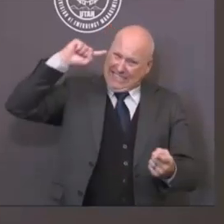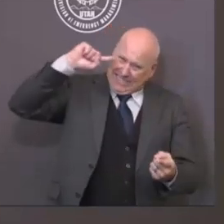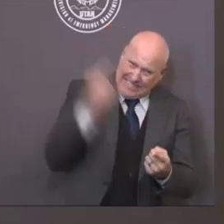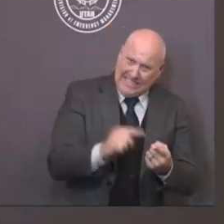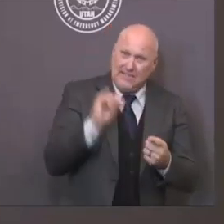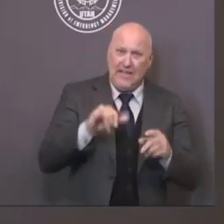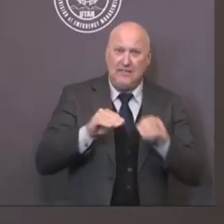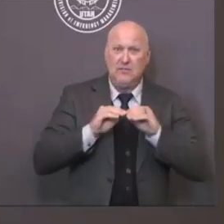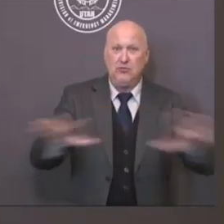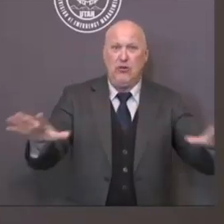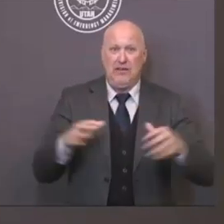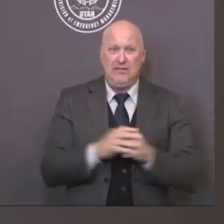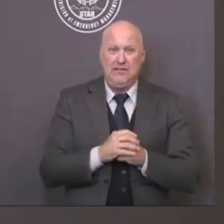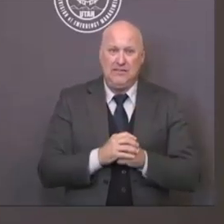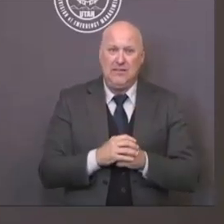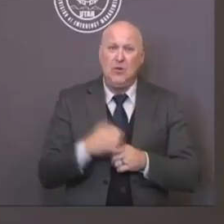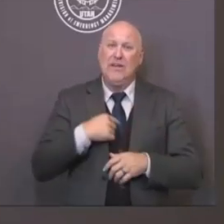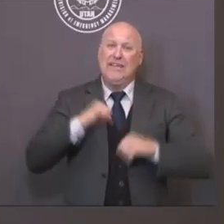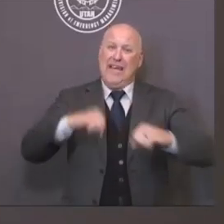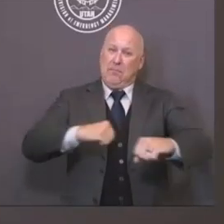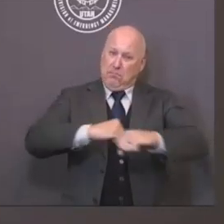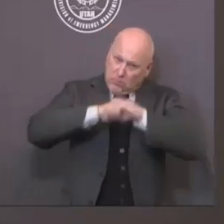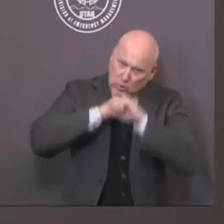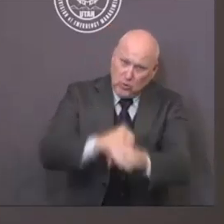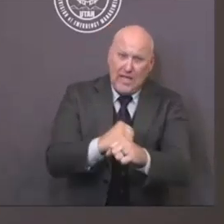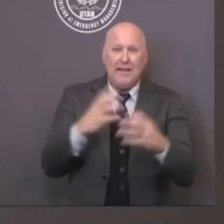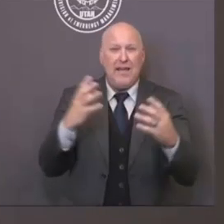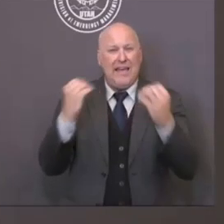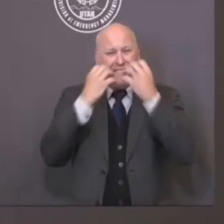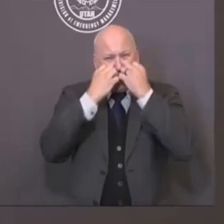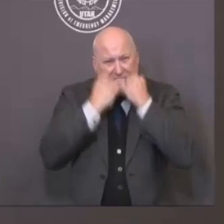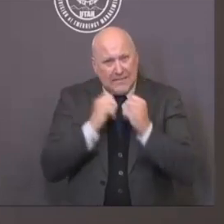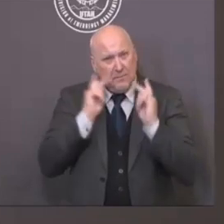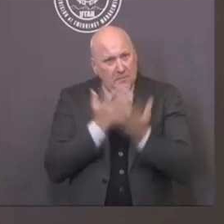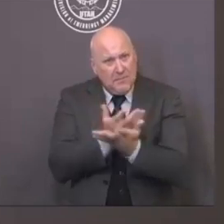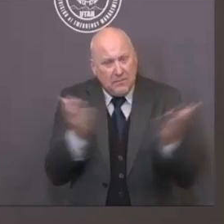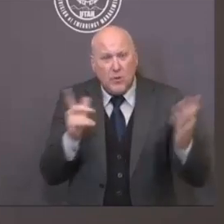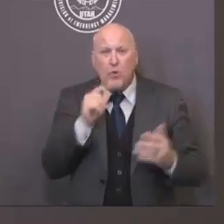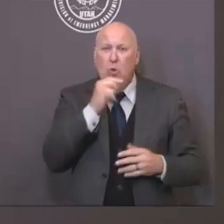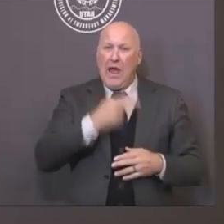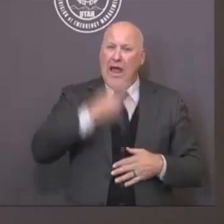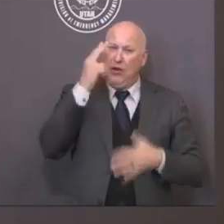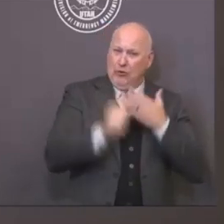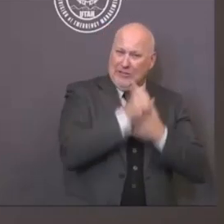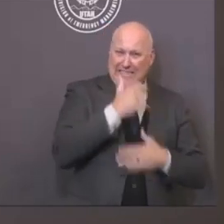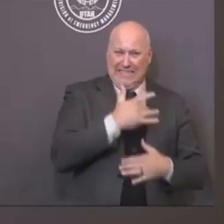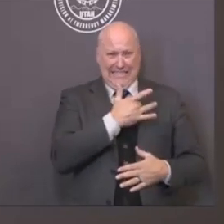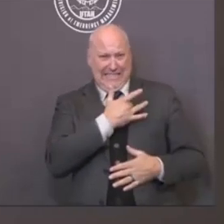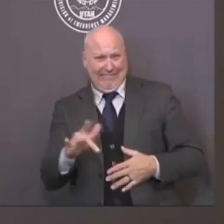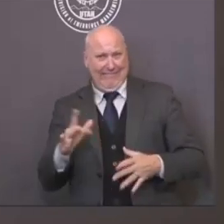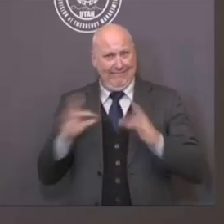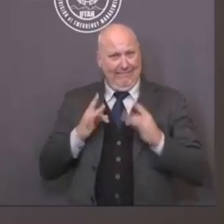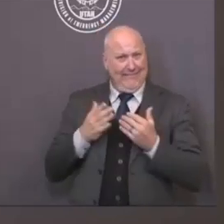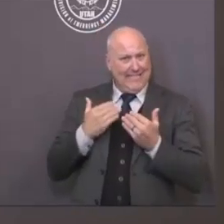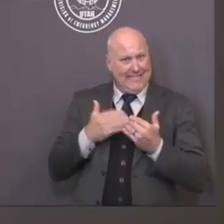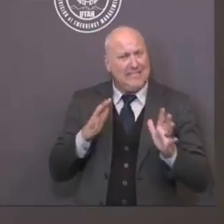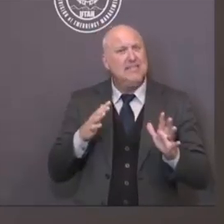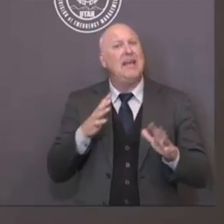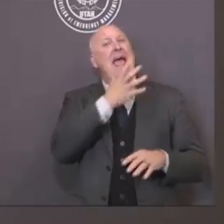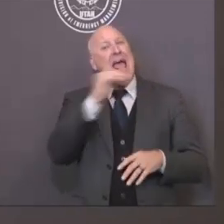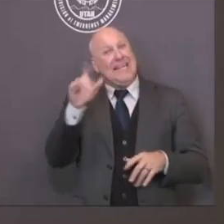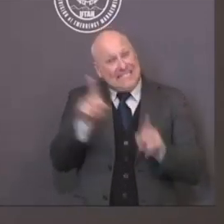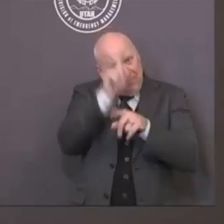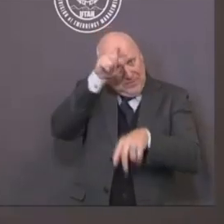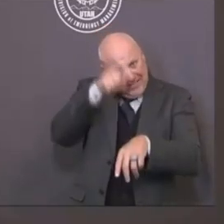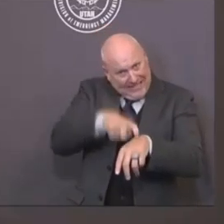we love and our friends and associates, as well as continue to allow the economy to recover and become